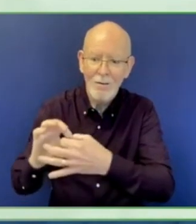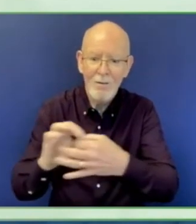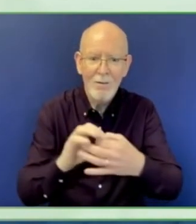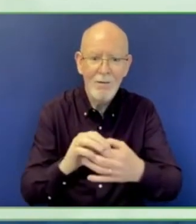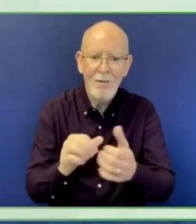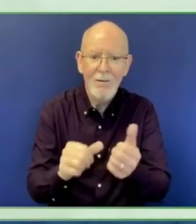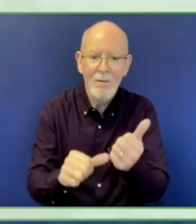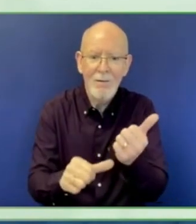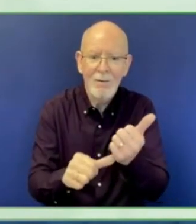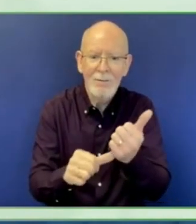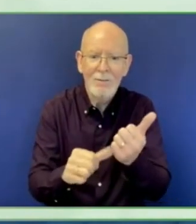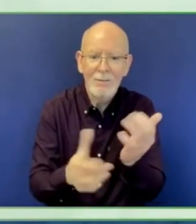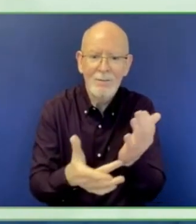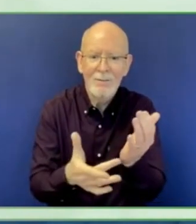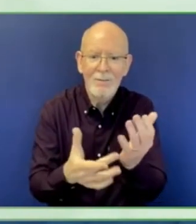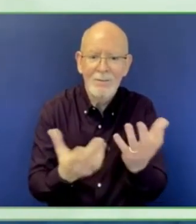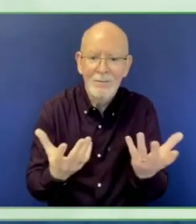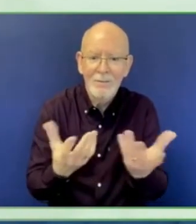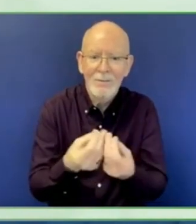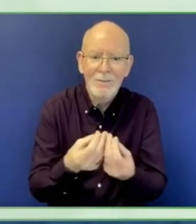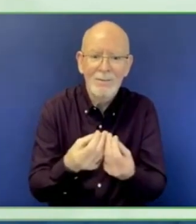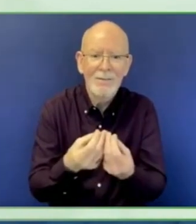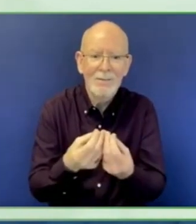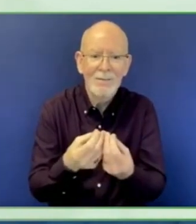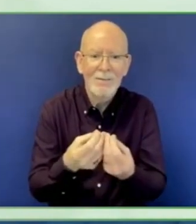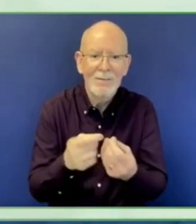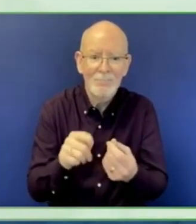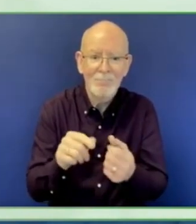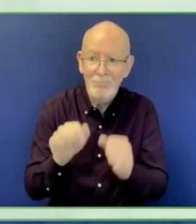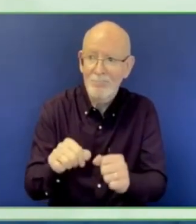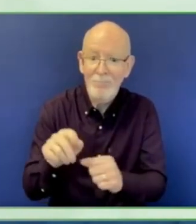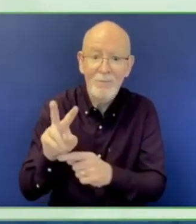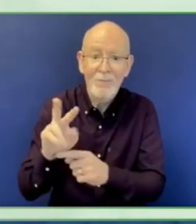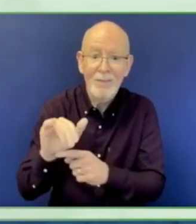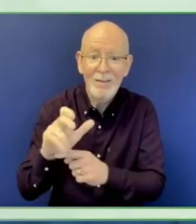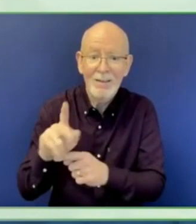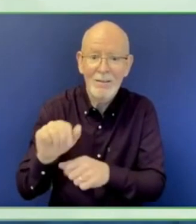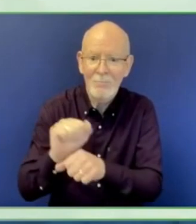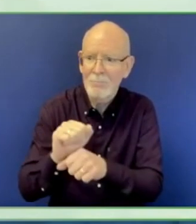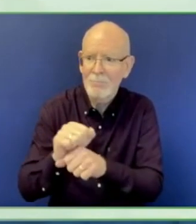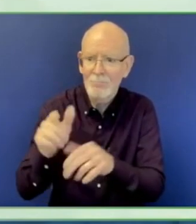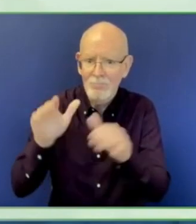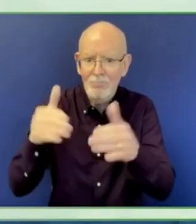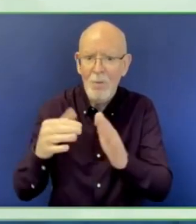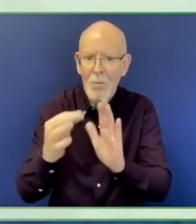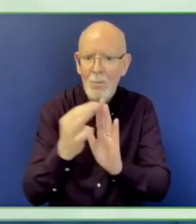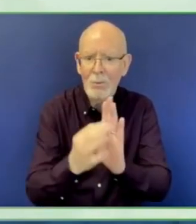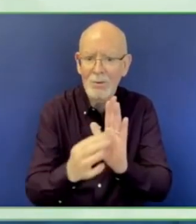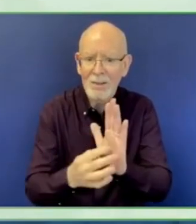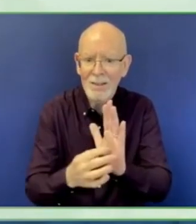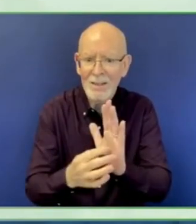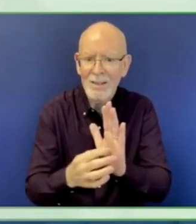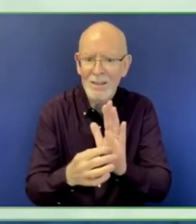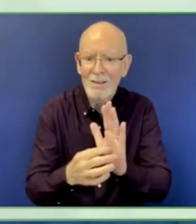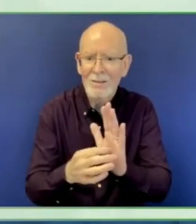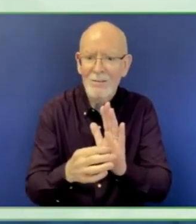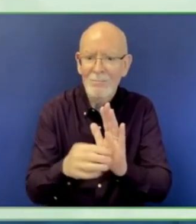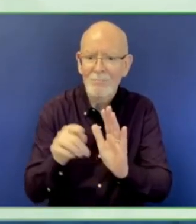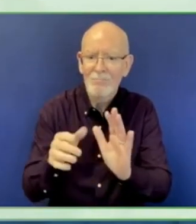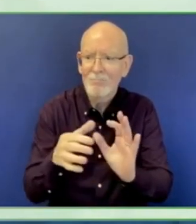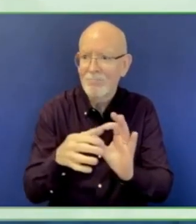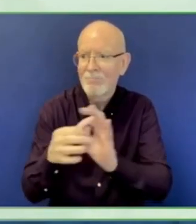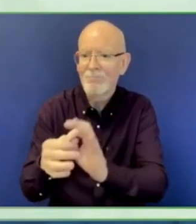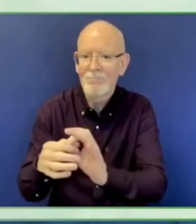money, but East London was not like that. People died there every weekend. It was a field filled with fridges and